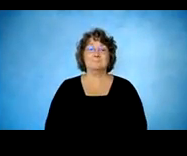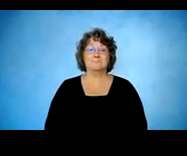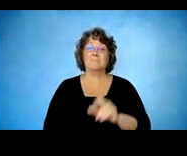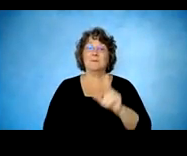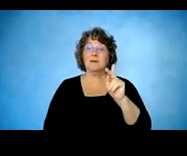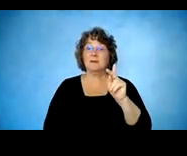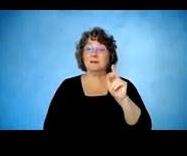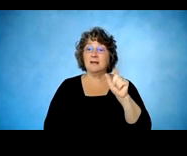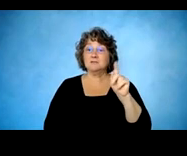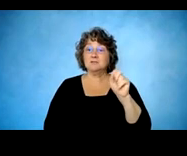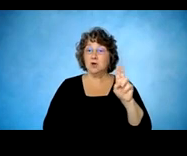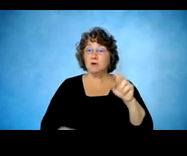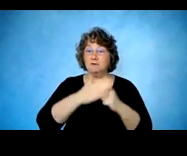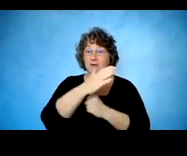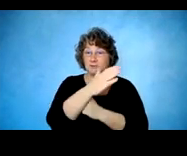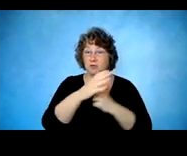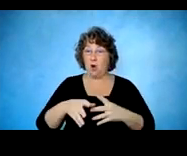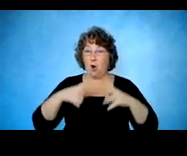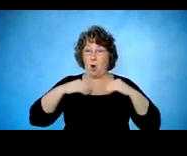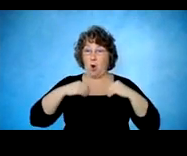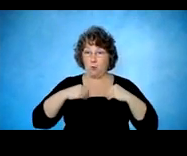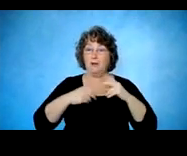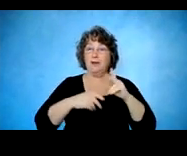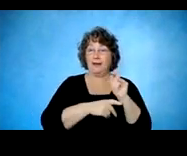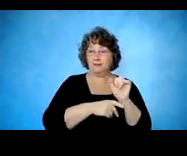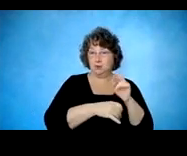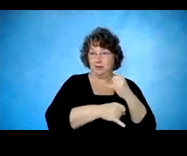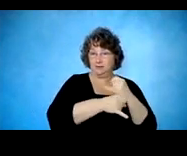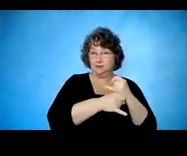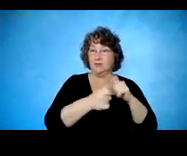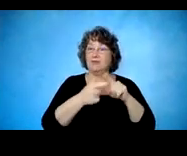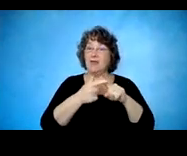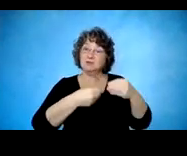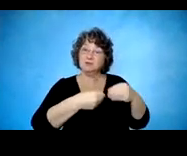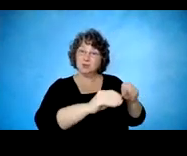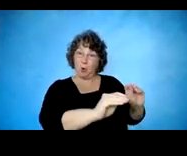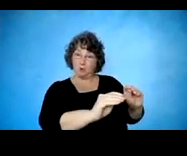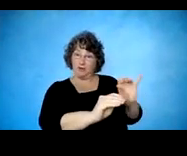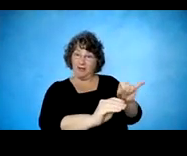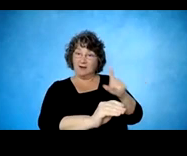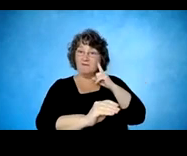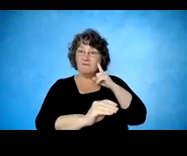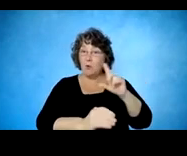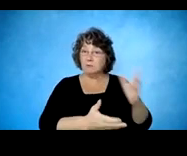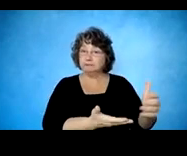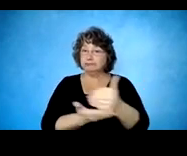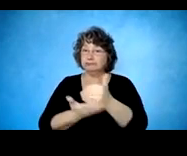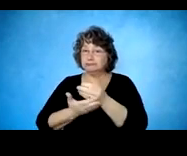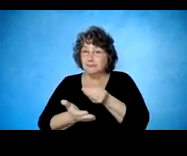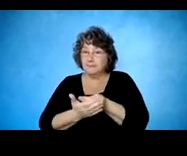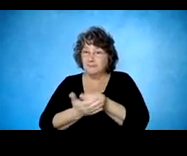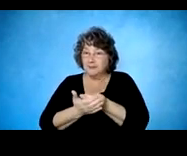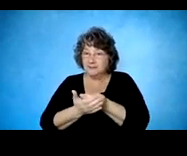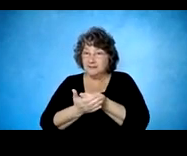in the past. And sold Kessler Institute off to raise funds to be able to do research and unique